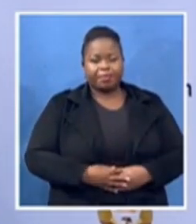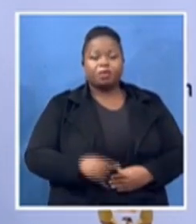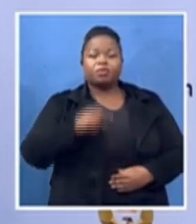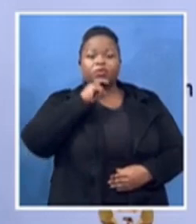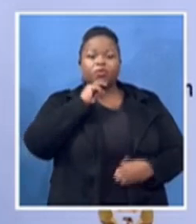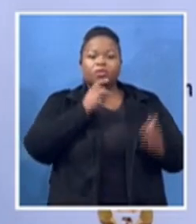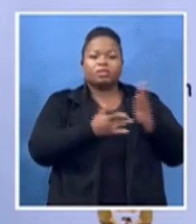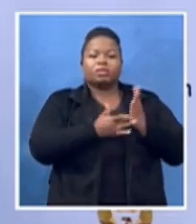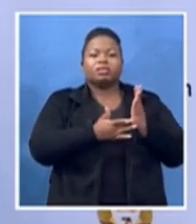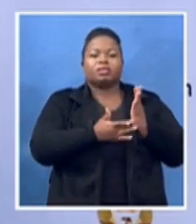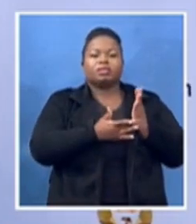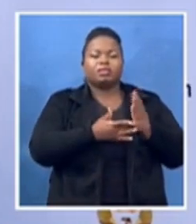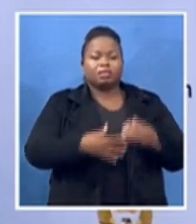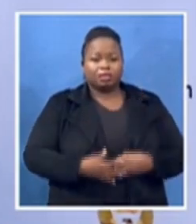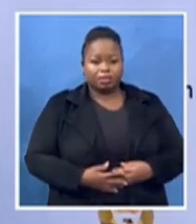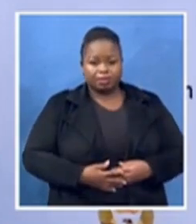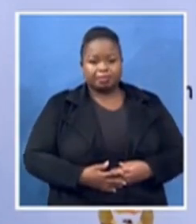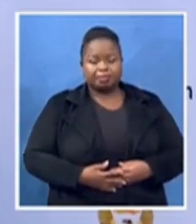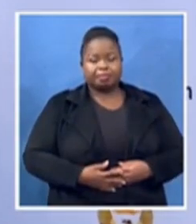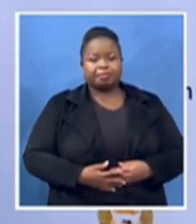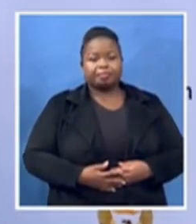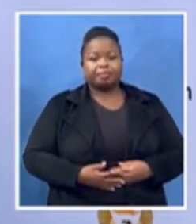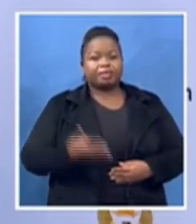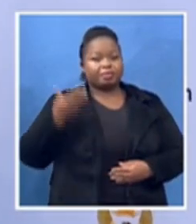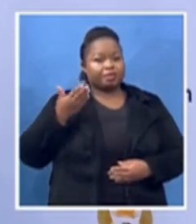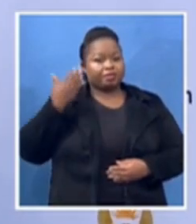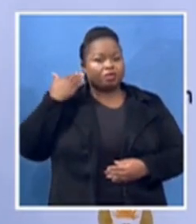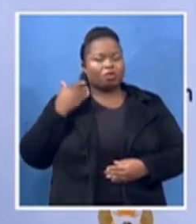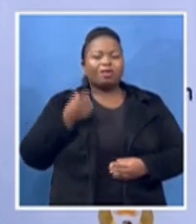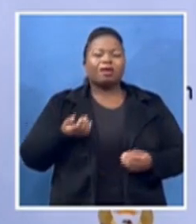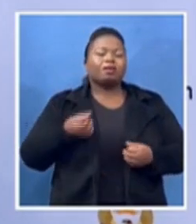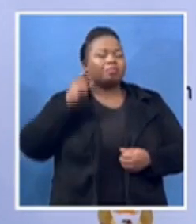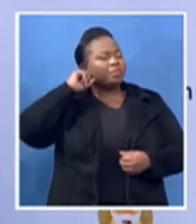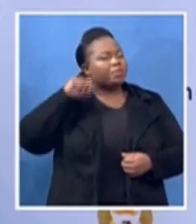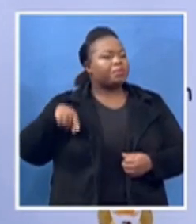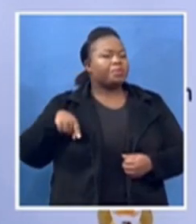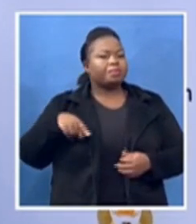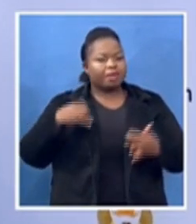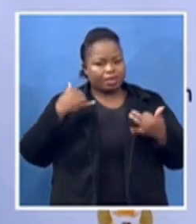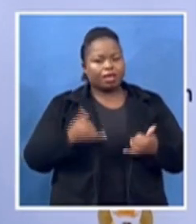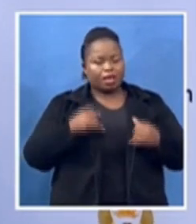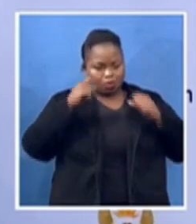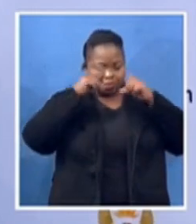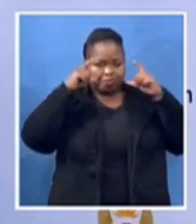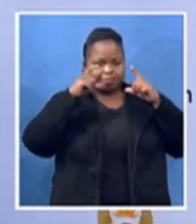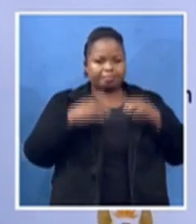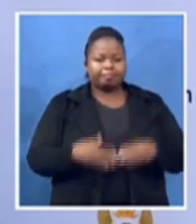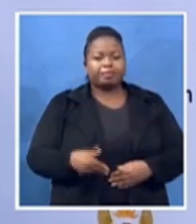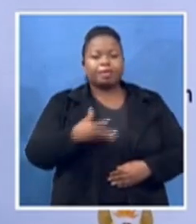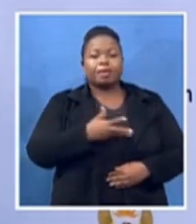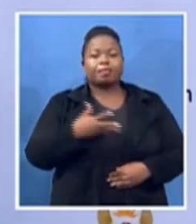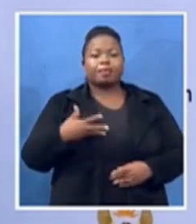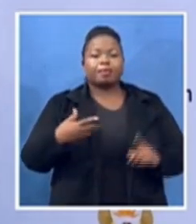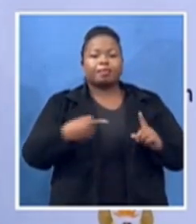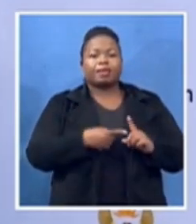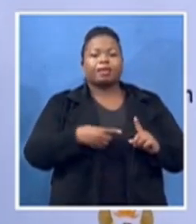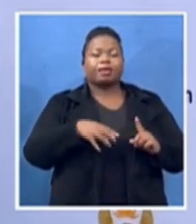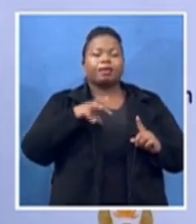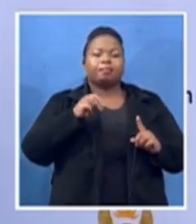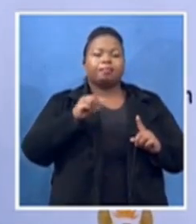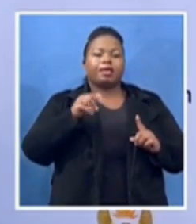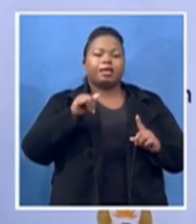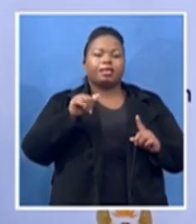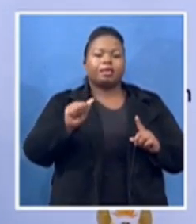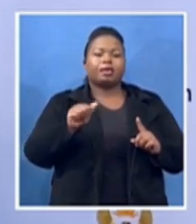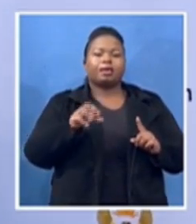little bit ignored mama Charlotte Mania McGregor has a special place in